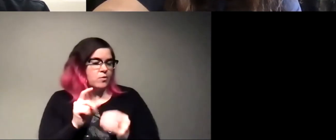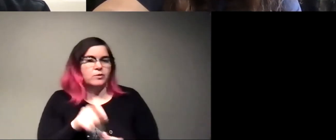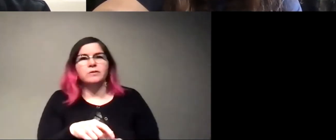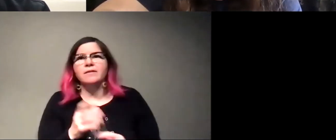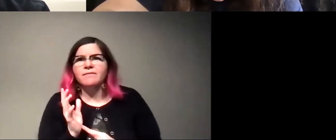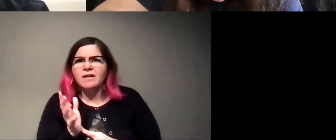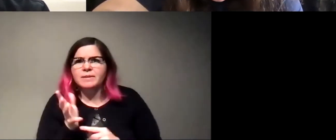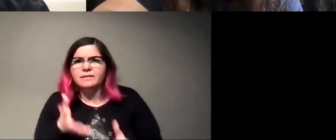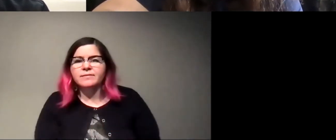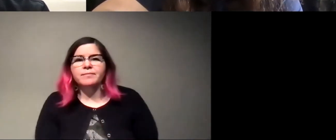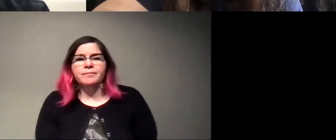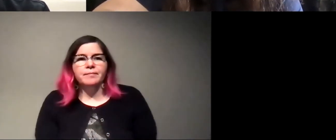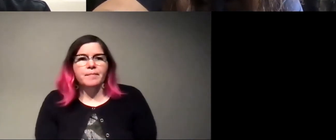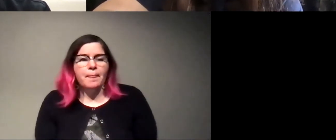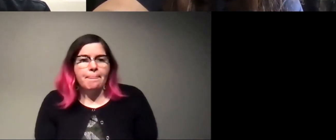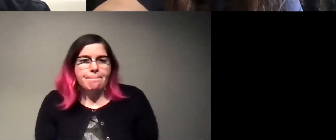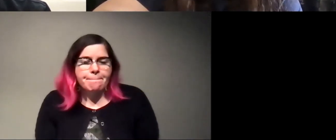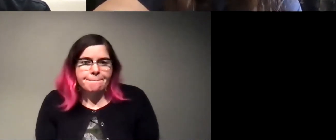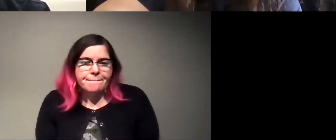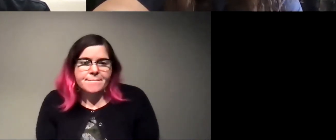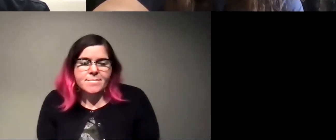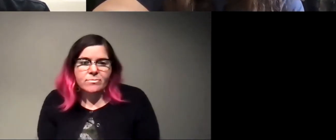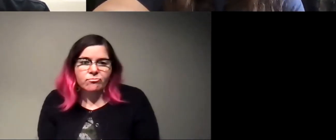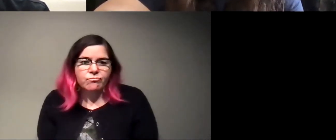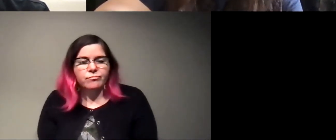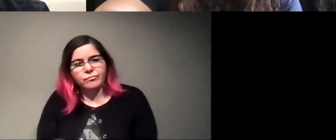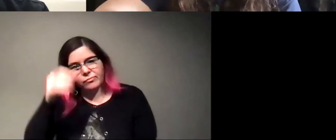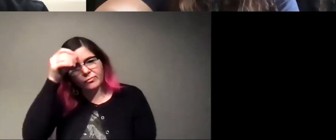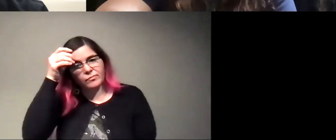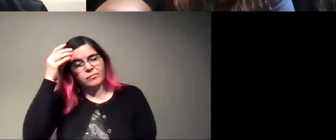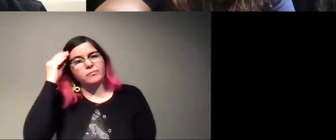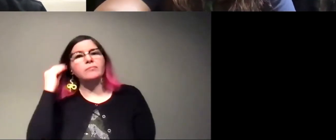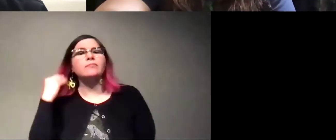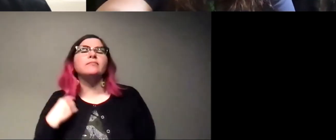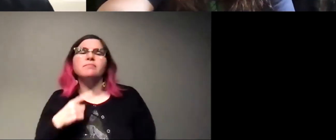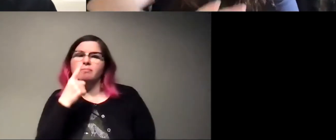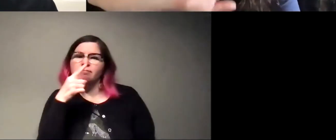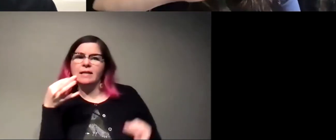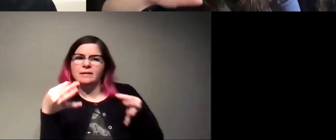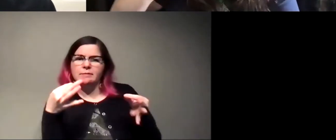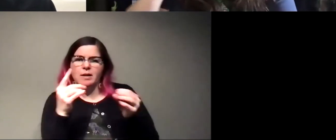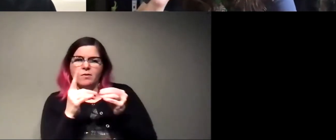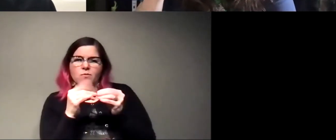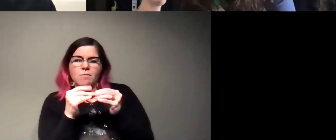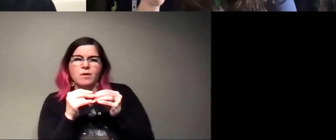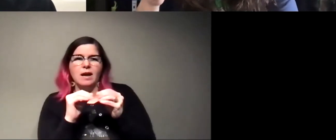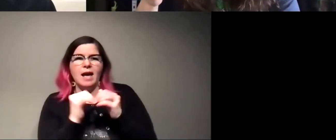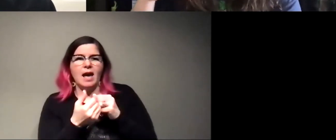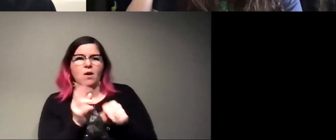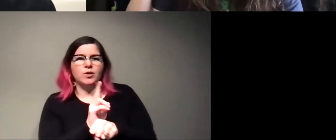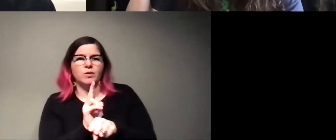like five minutes left. Um, okay. So where do you, can you explain one more time, like how we use